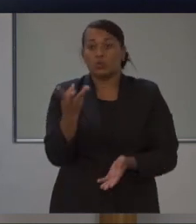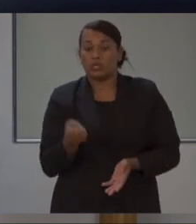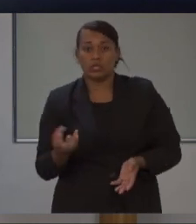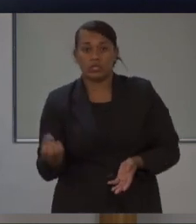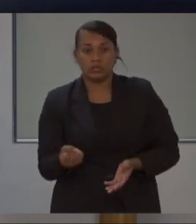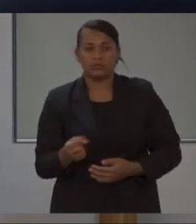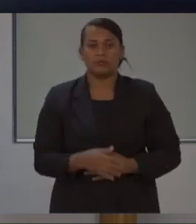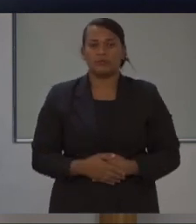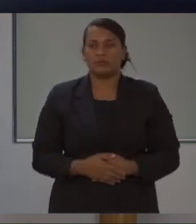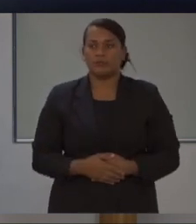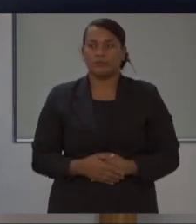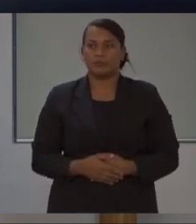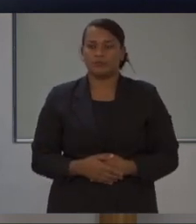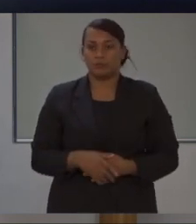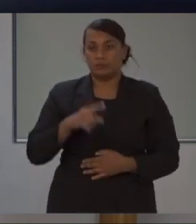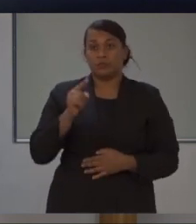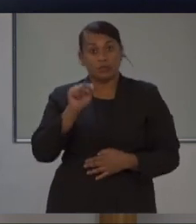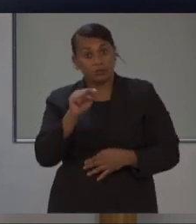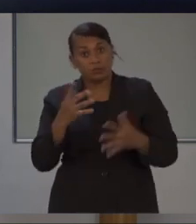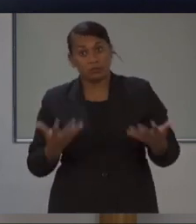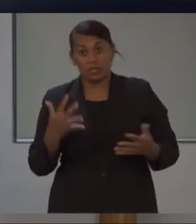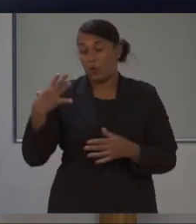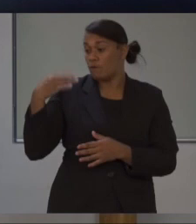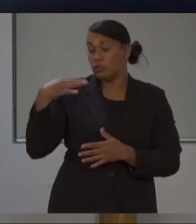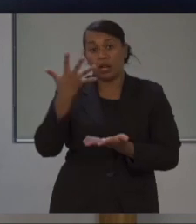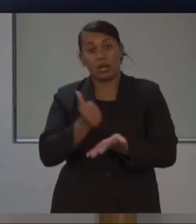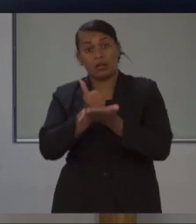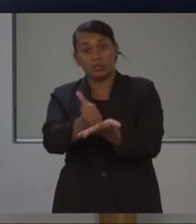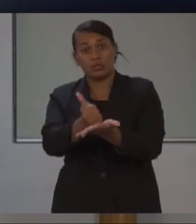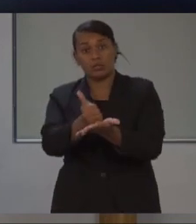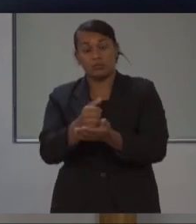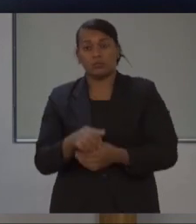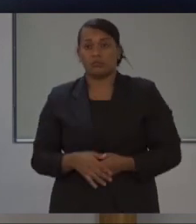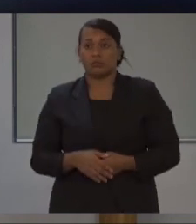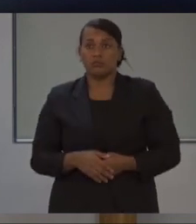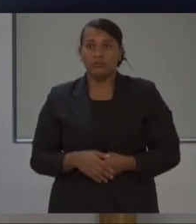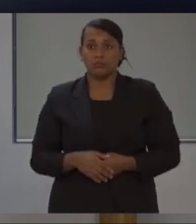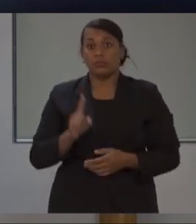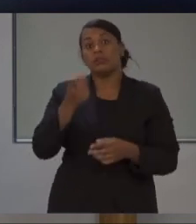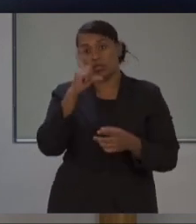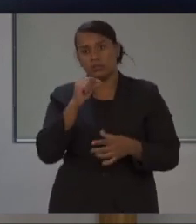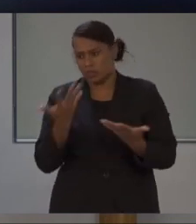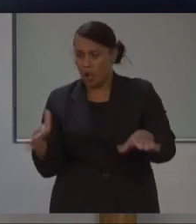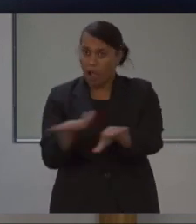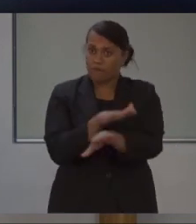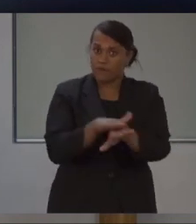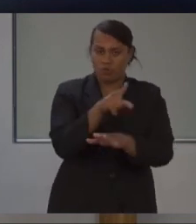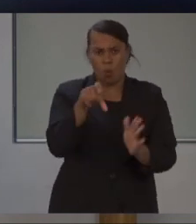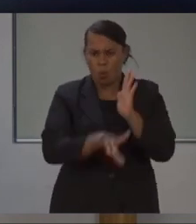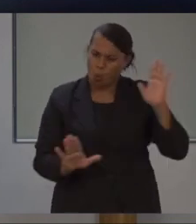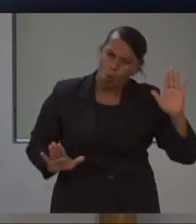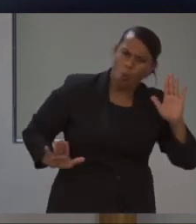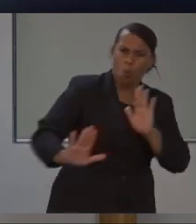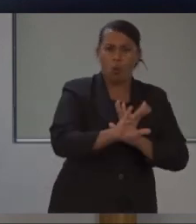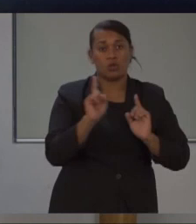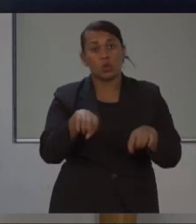Alternately, those applying for assistance can cover the cost of all building materials, but pay